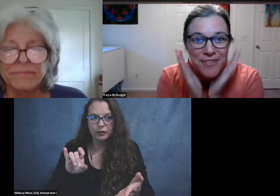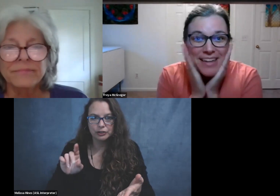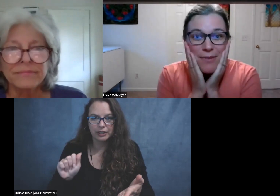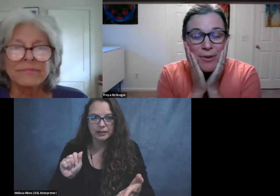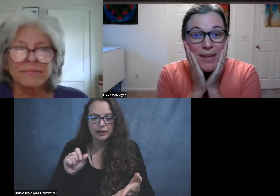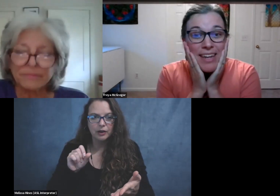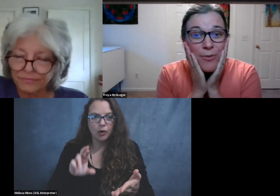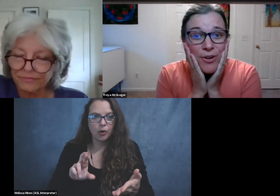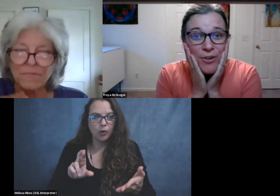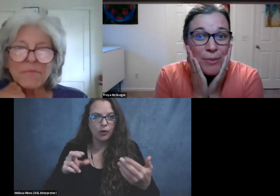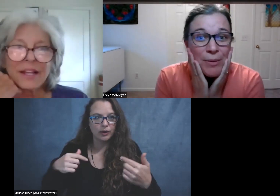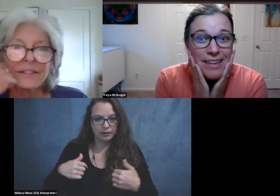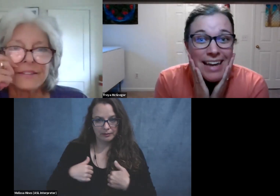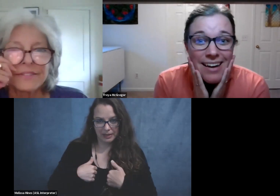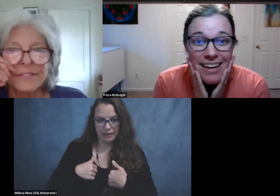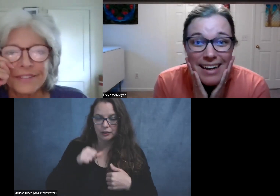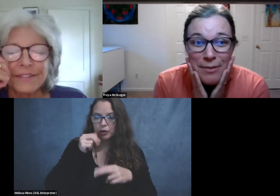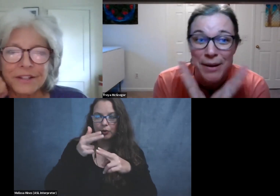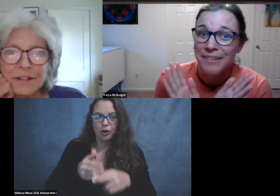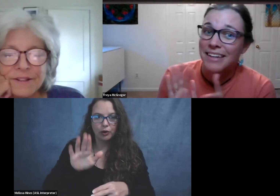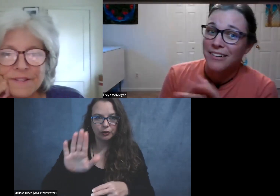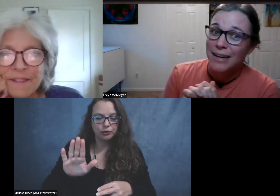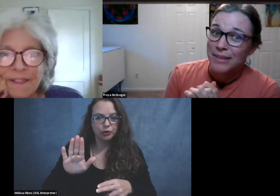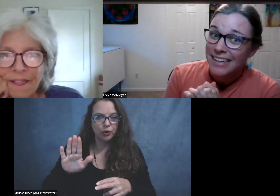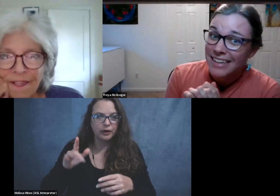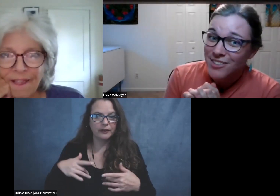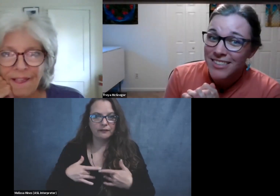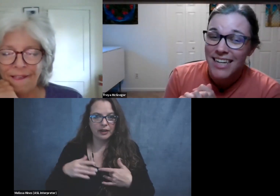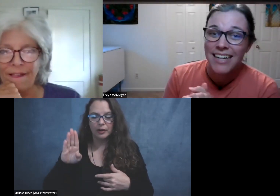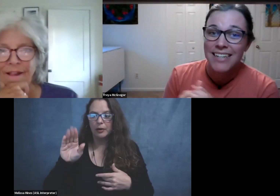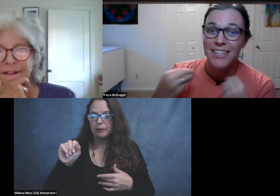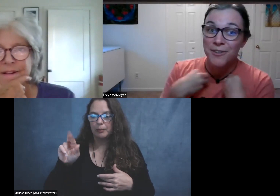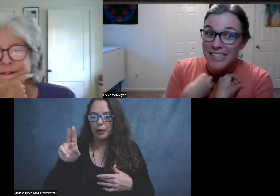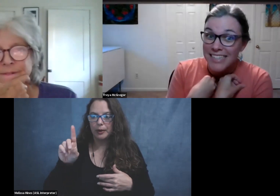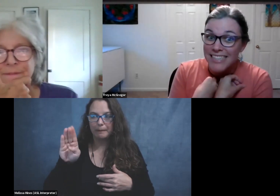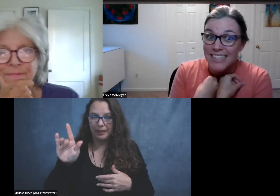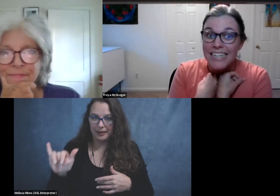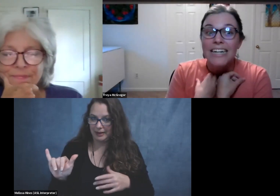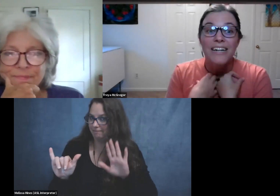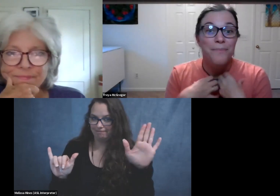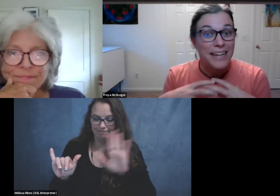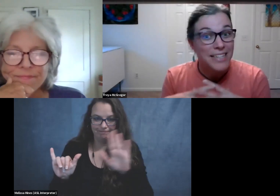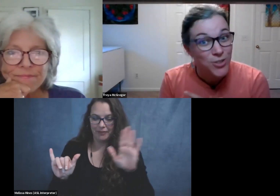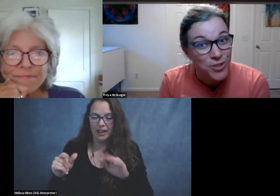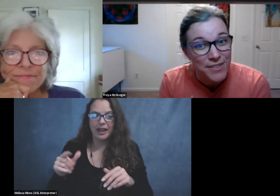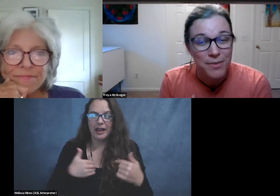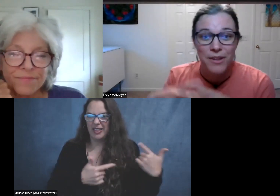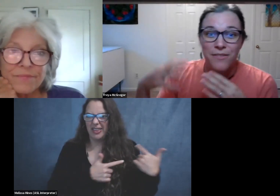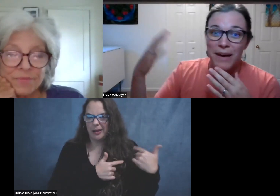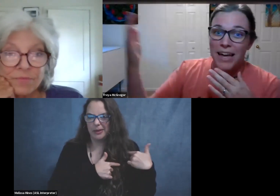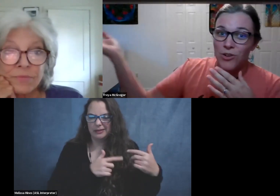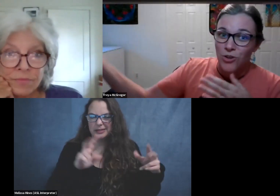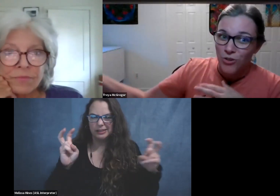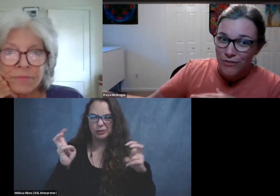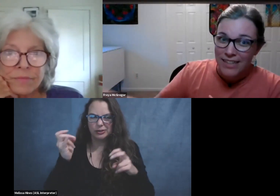your event, a bird ability walk or a bird ability outing, um, apparently there are liability issues and the organization might get sued if something